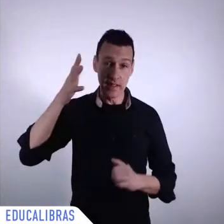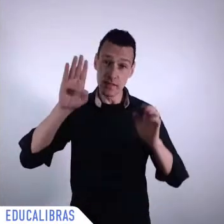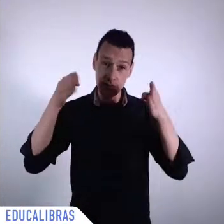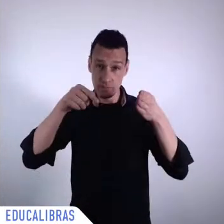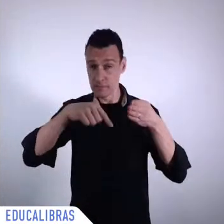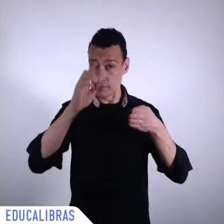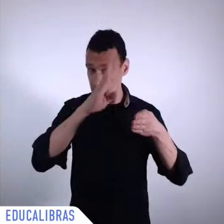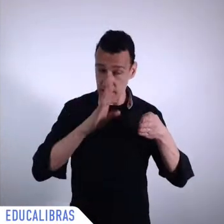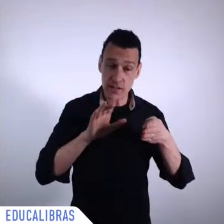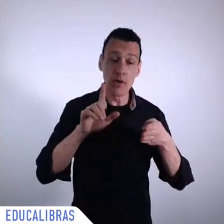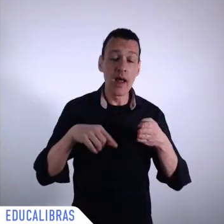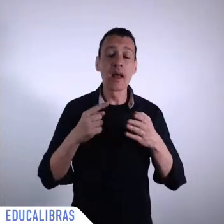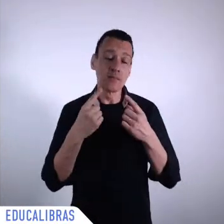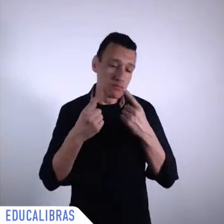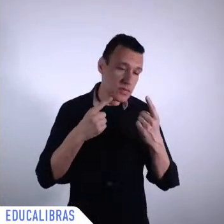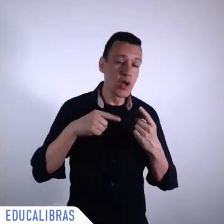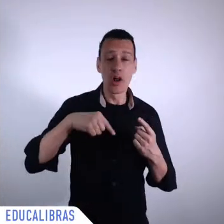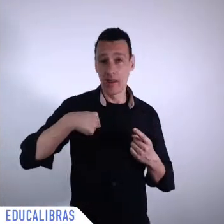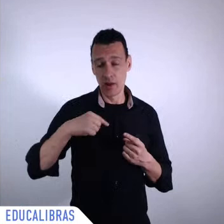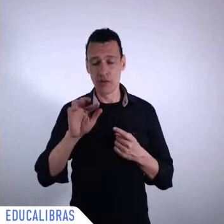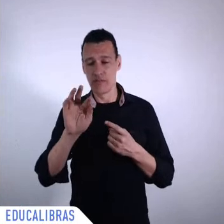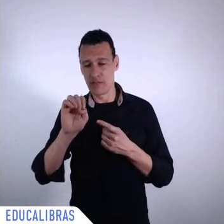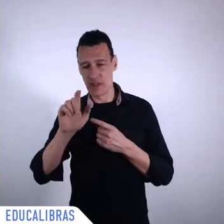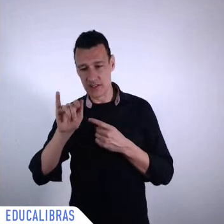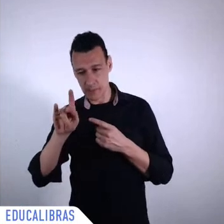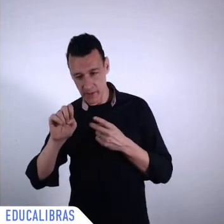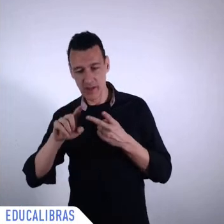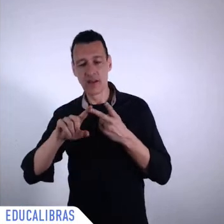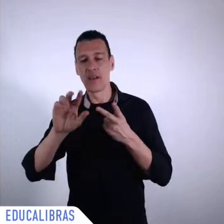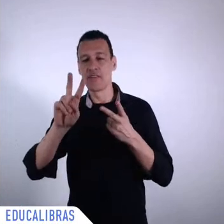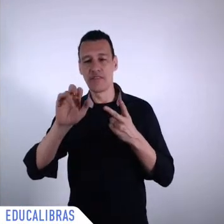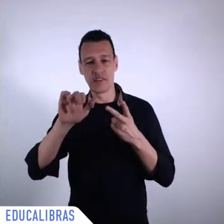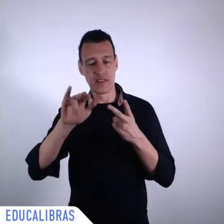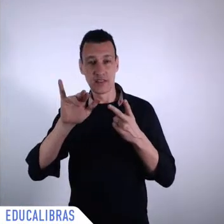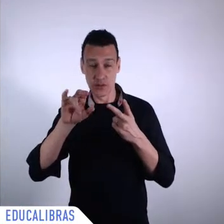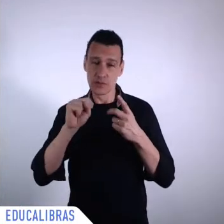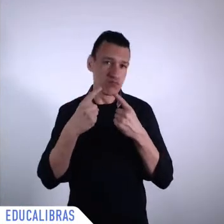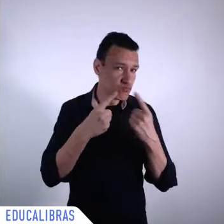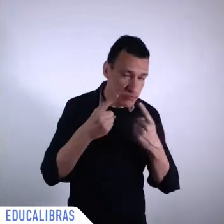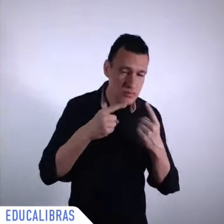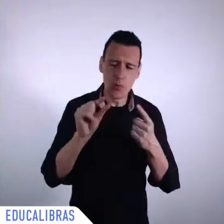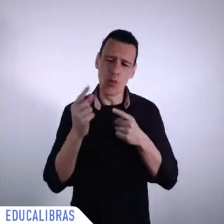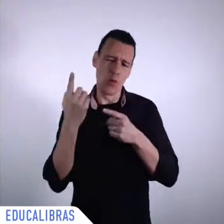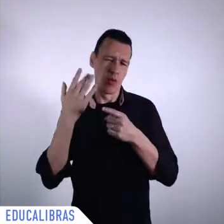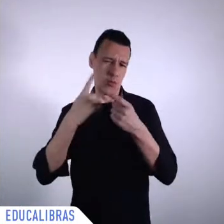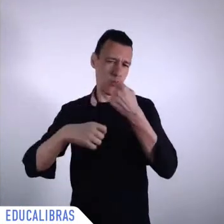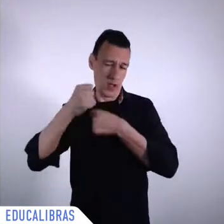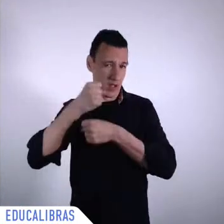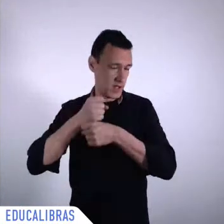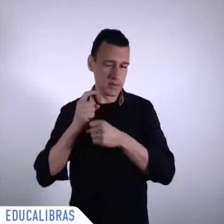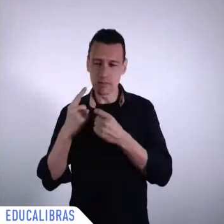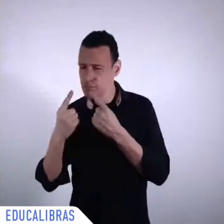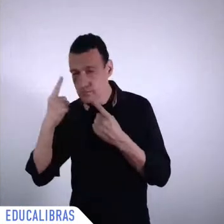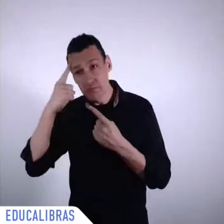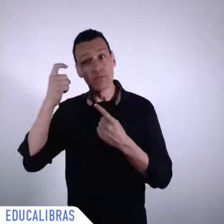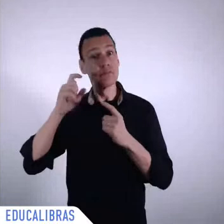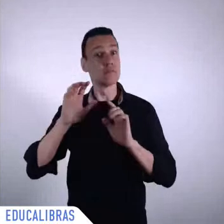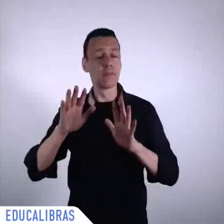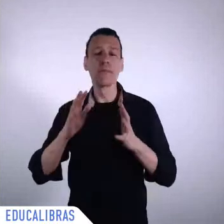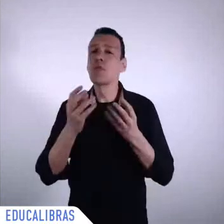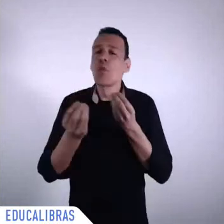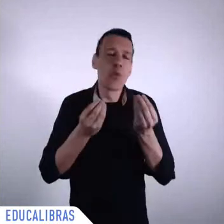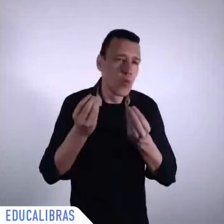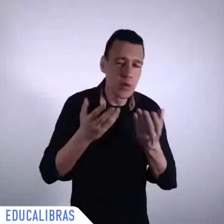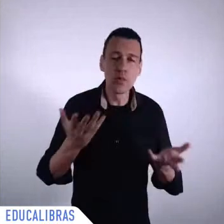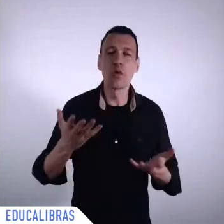This is just to fulfill a question we've asked ourselves one year ago. We wanted to understand how we